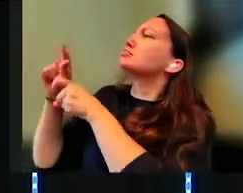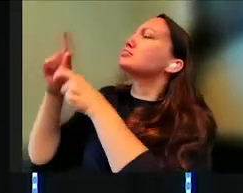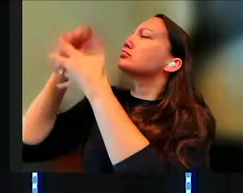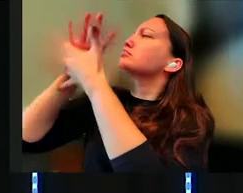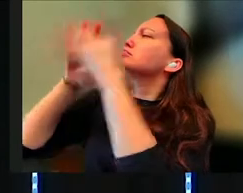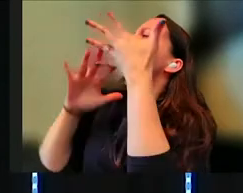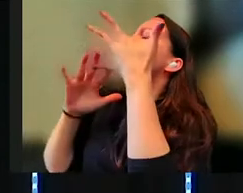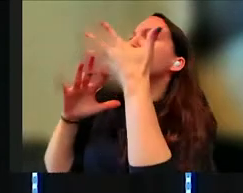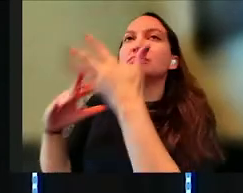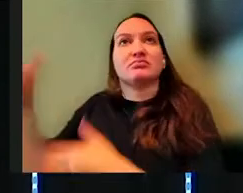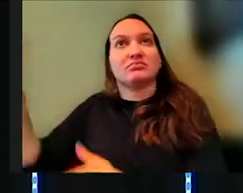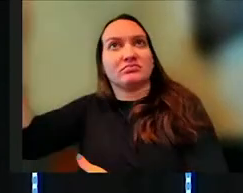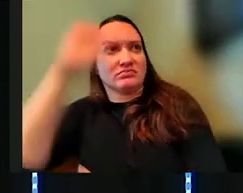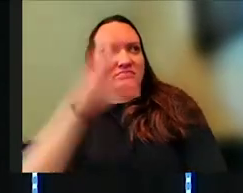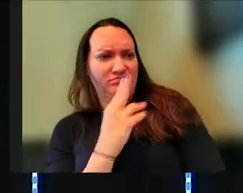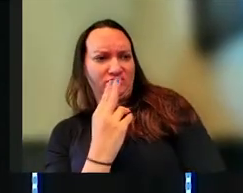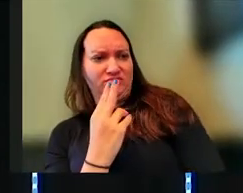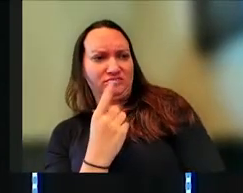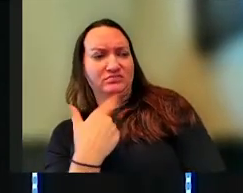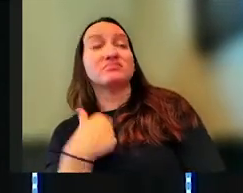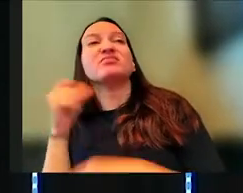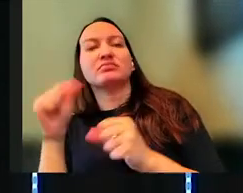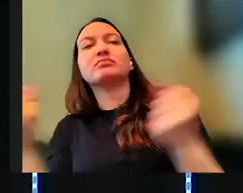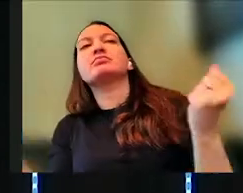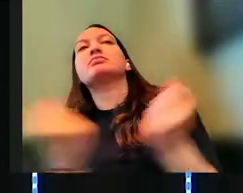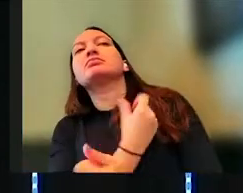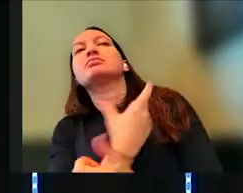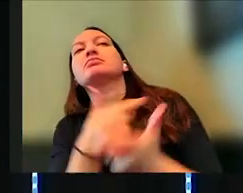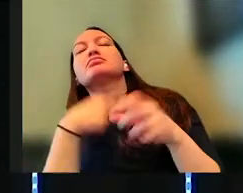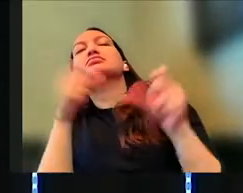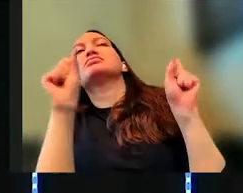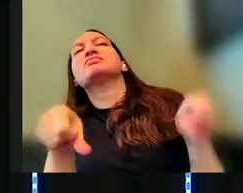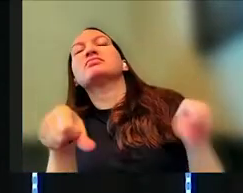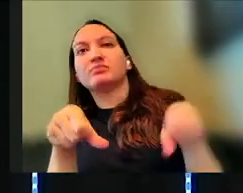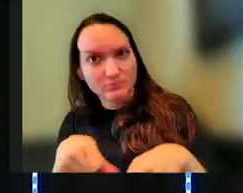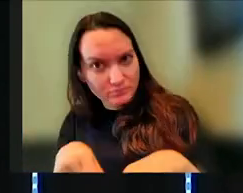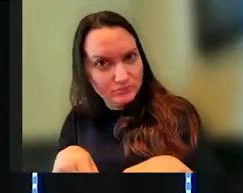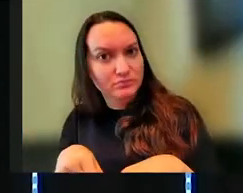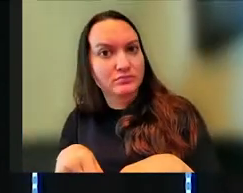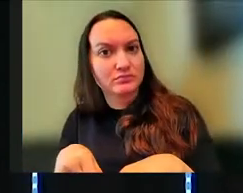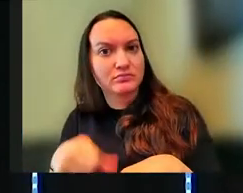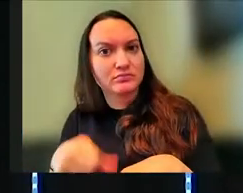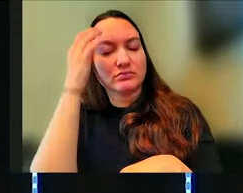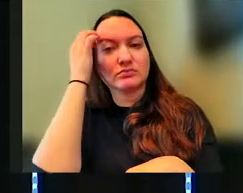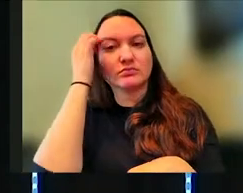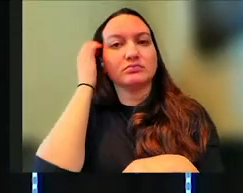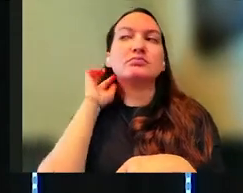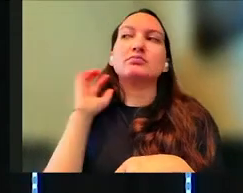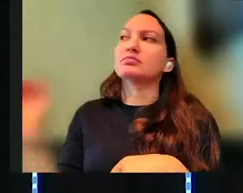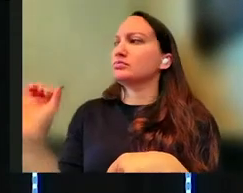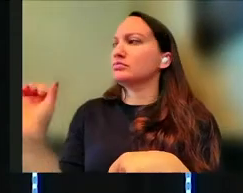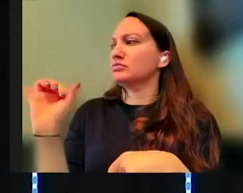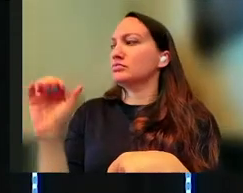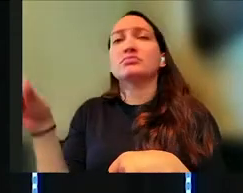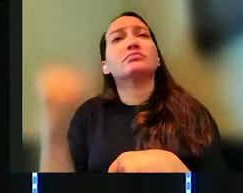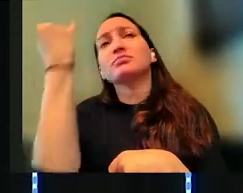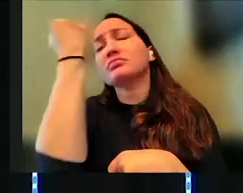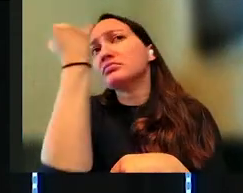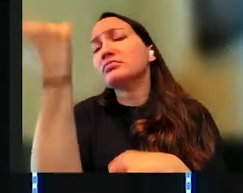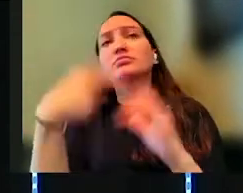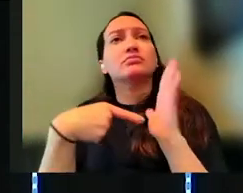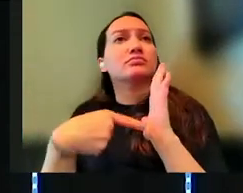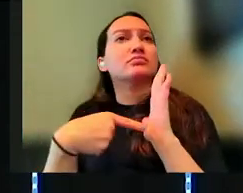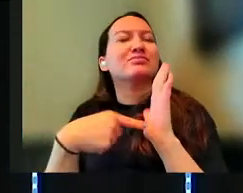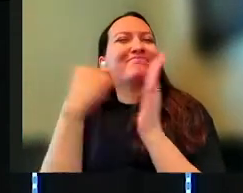And God's back here like, I can do all things, right? Like just another idea or example. So there's this